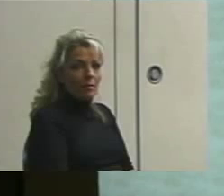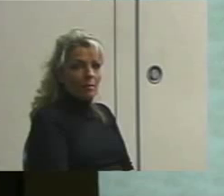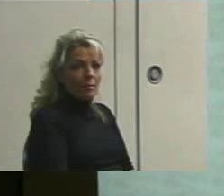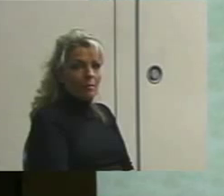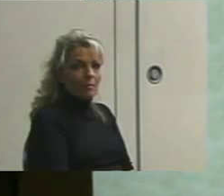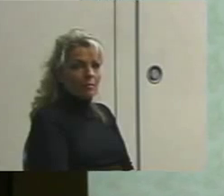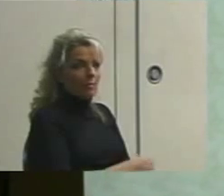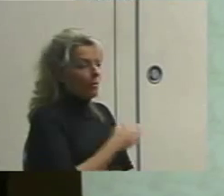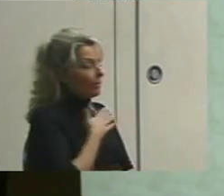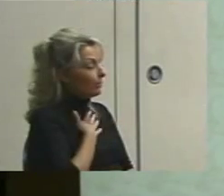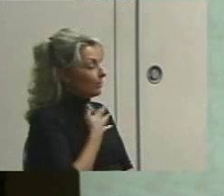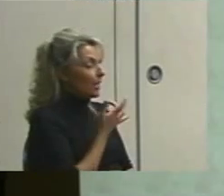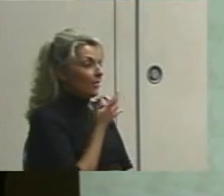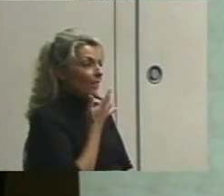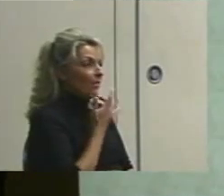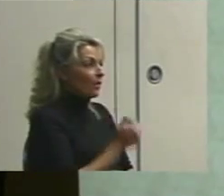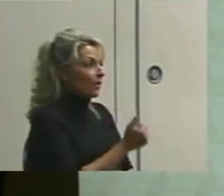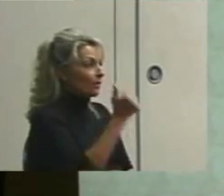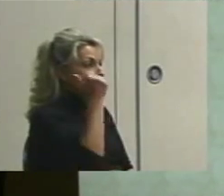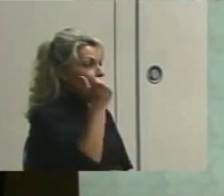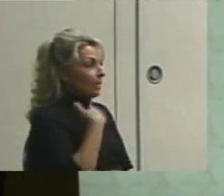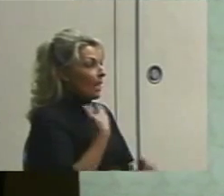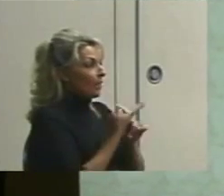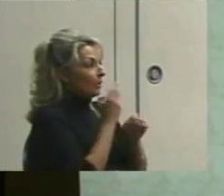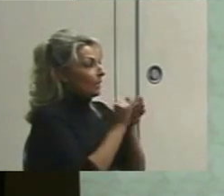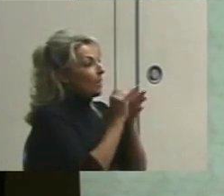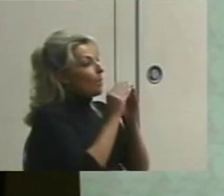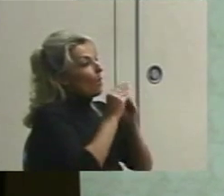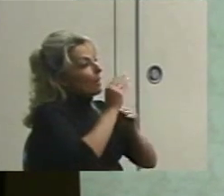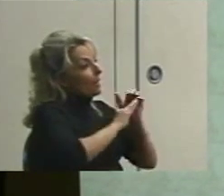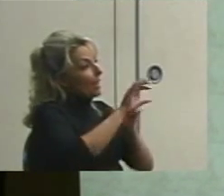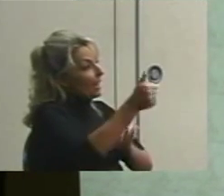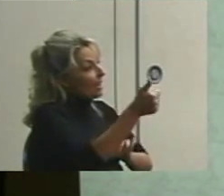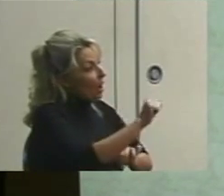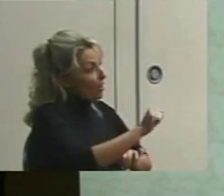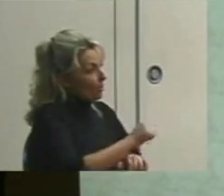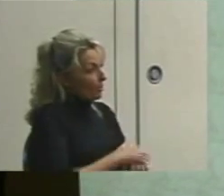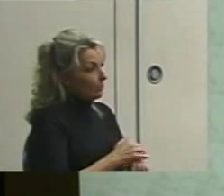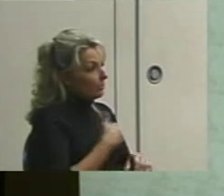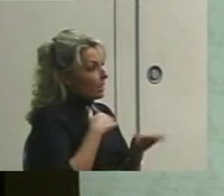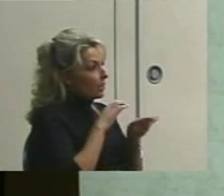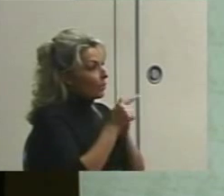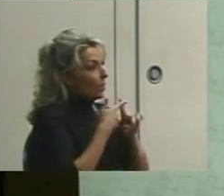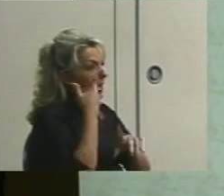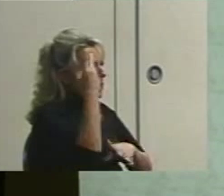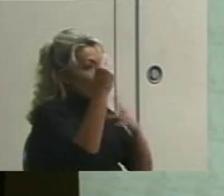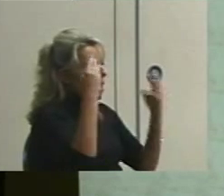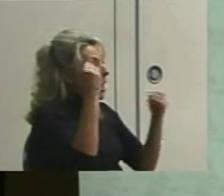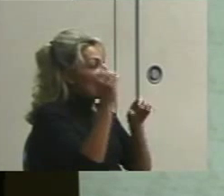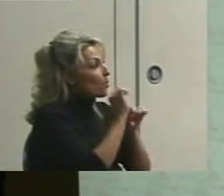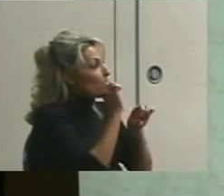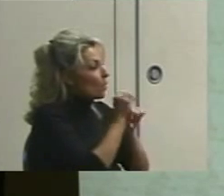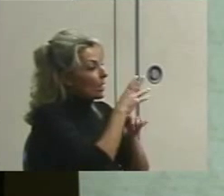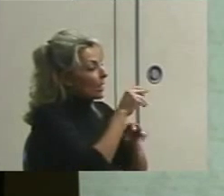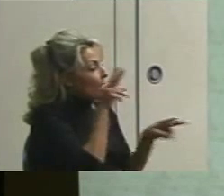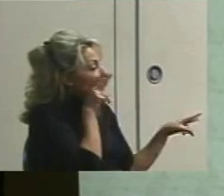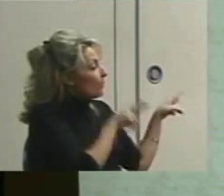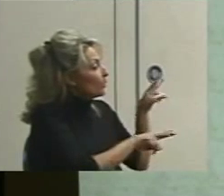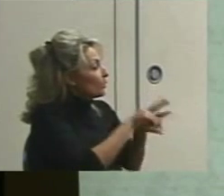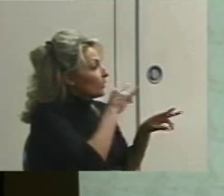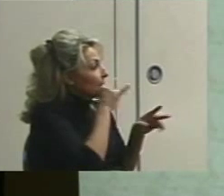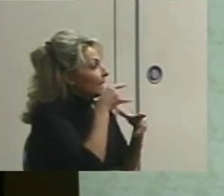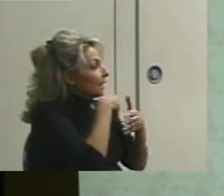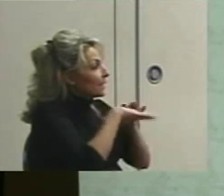This is my favorite. I use this one more than any other that I do when I go out and work with looking at kids in schools.